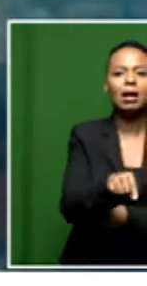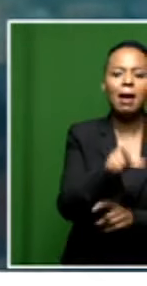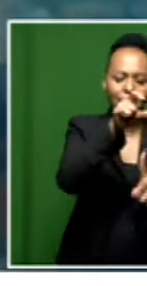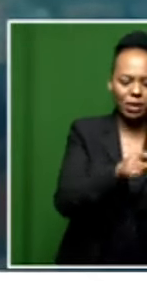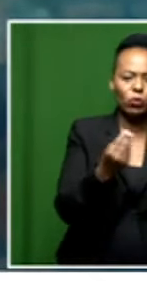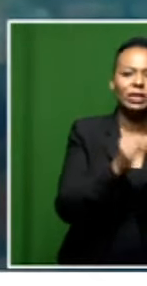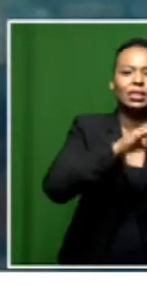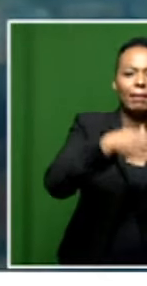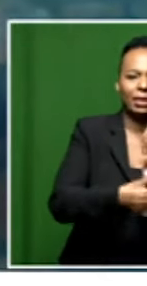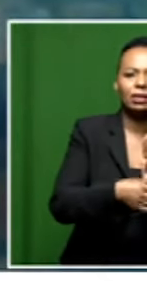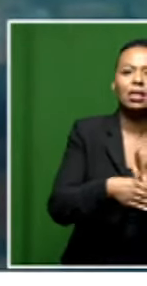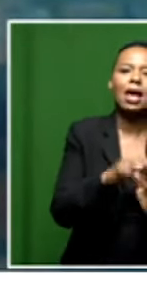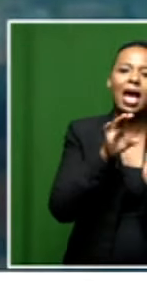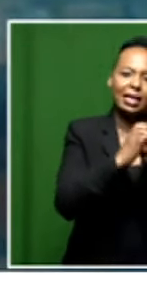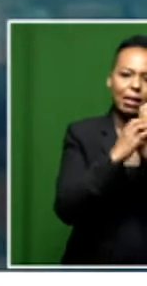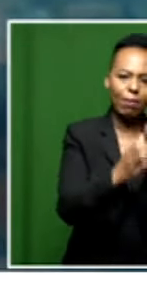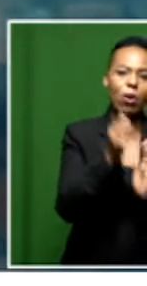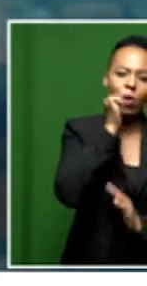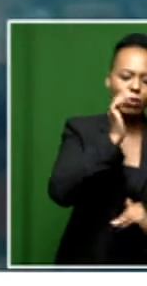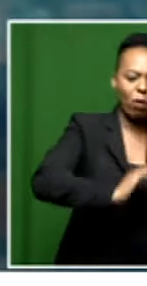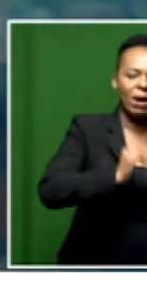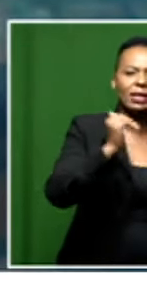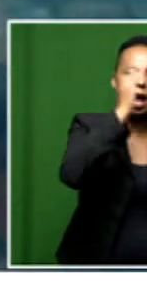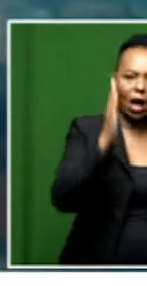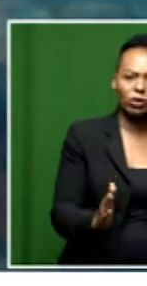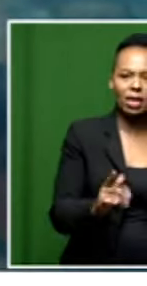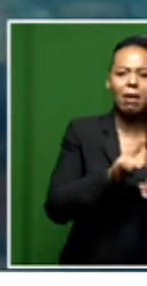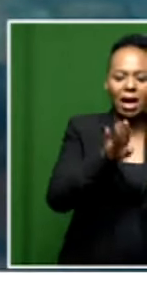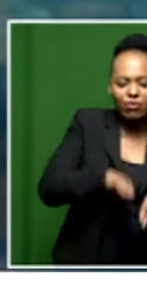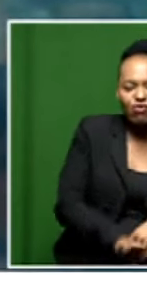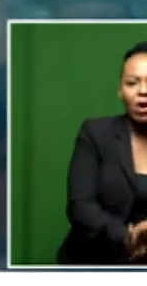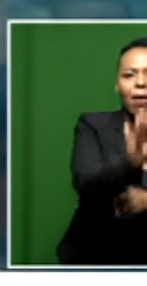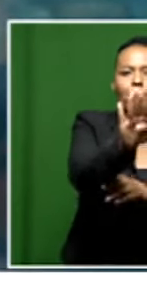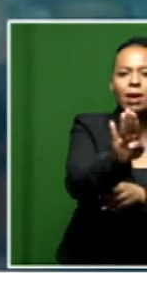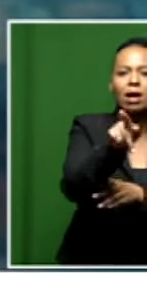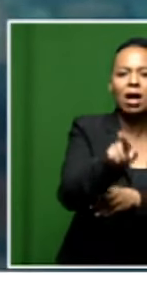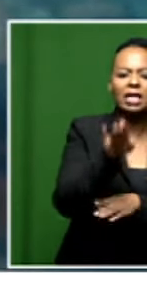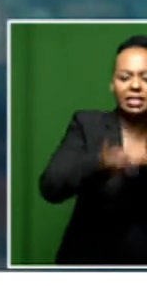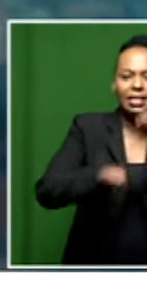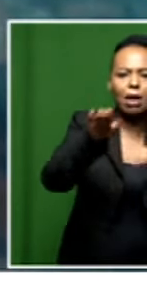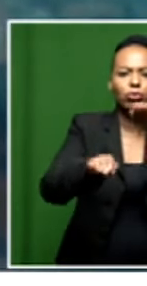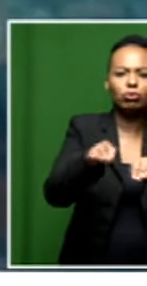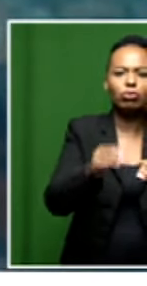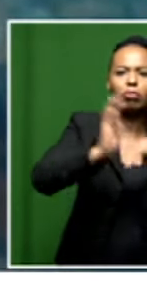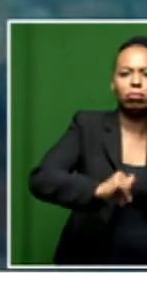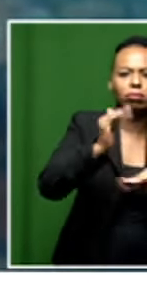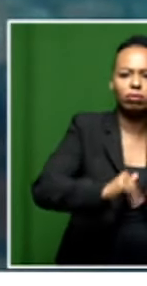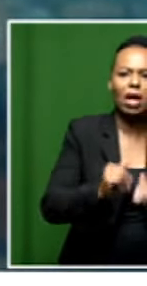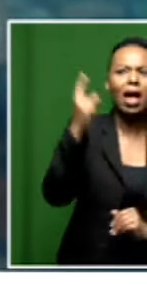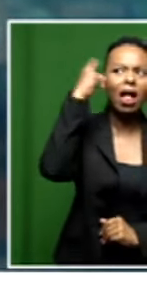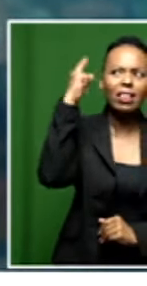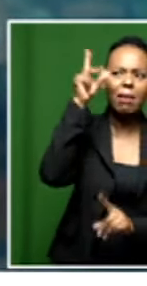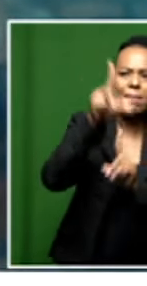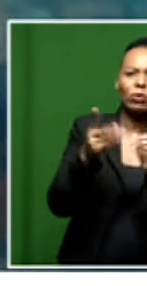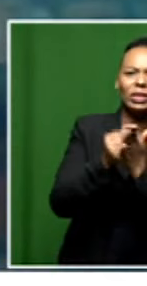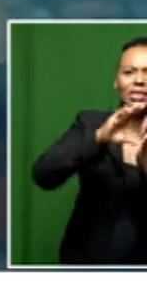For example, when you build a house and you do not include a ramp, you put the stairs, how do you think a person with disabilities